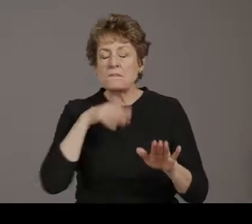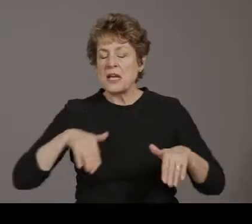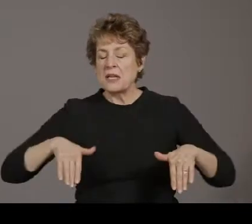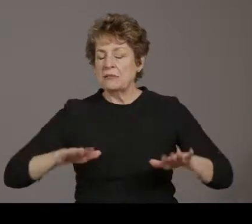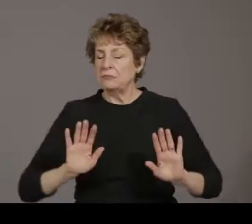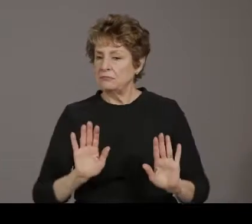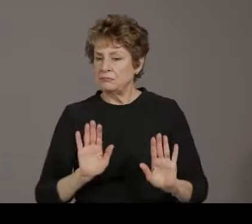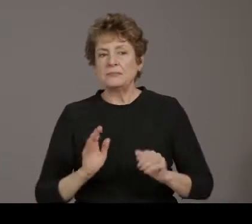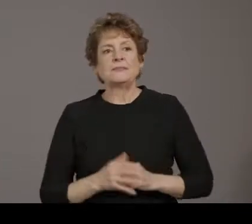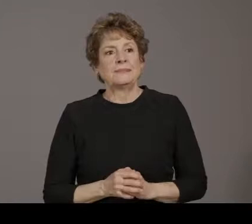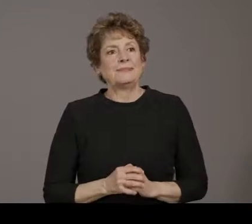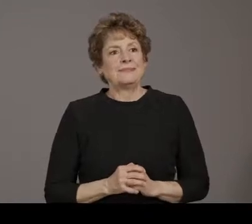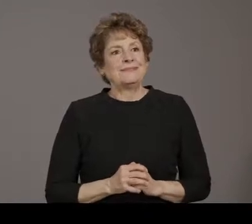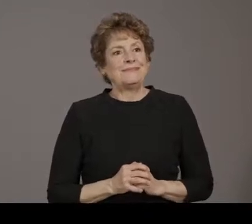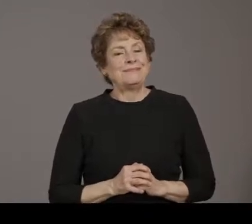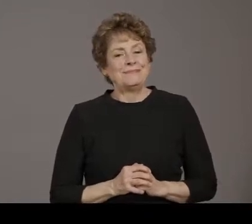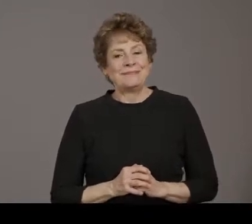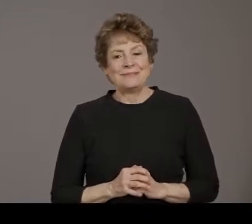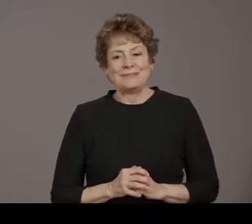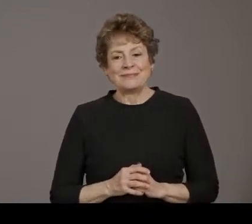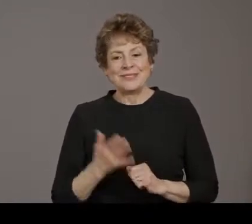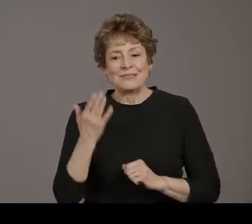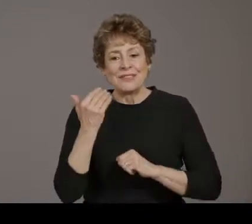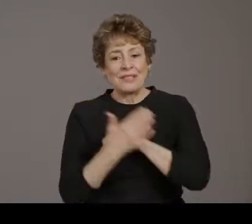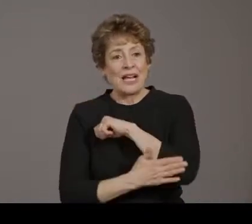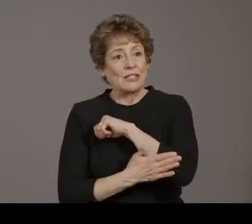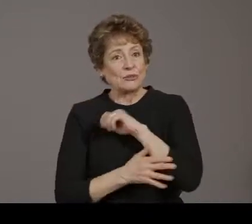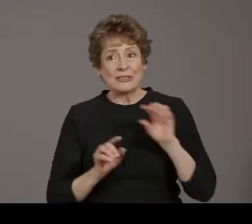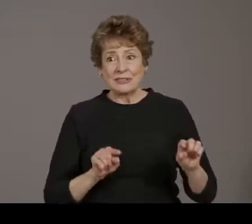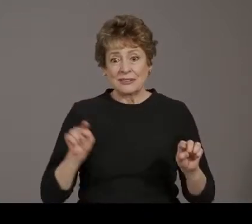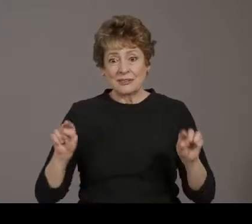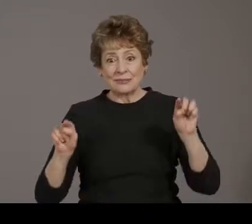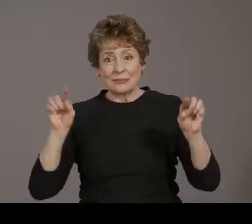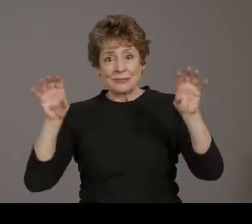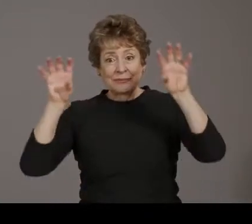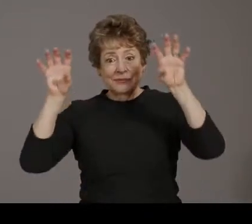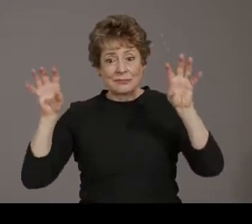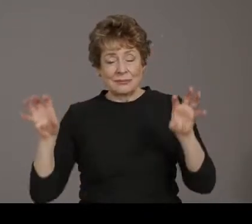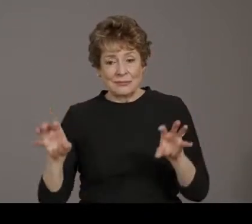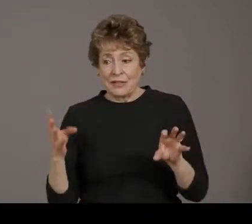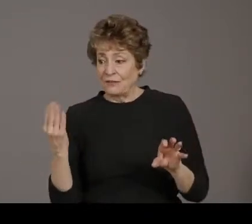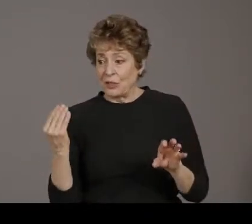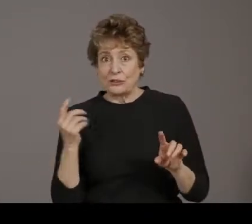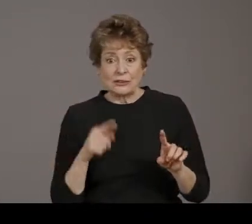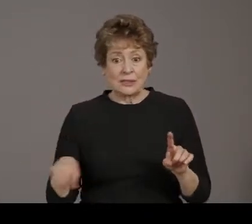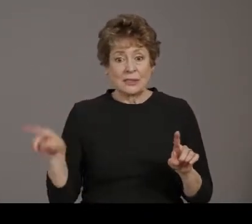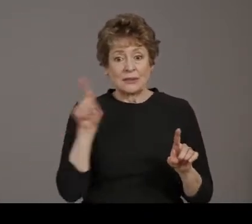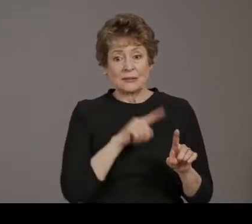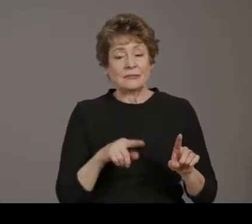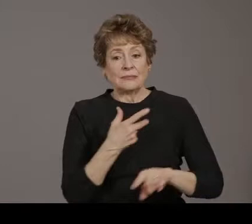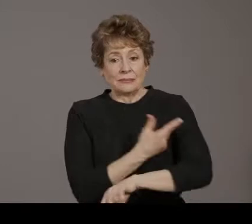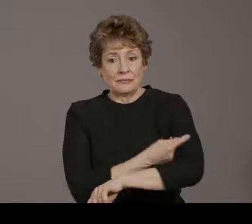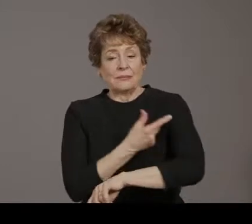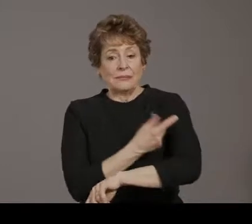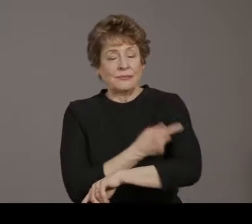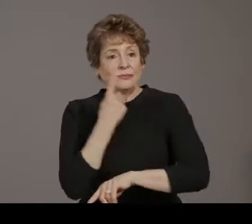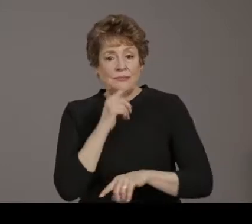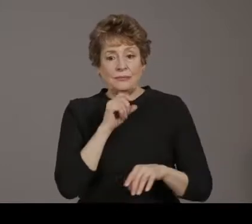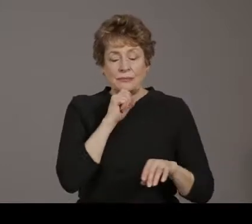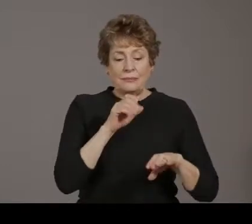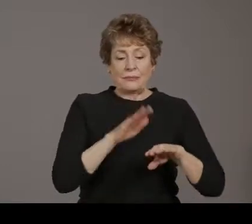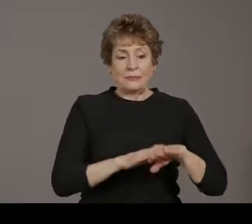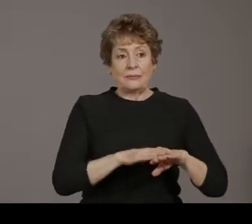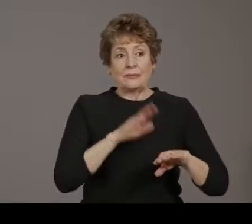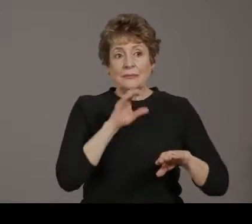14 of our 15 counties are vaccinating people 65 and older. And that is